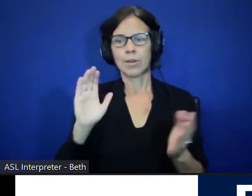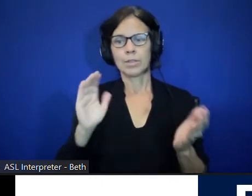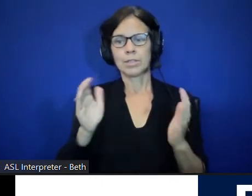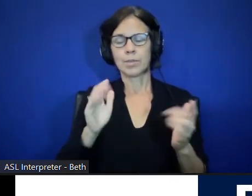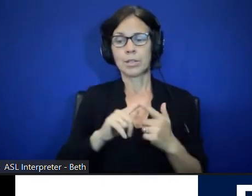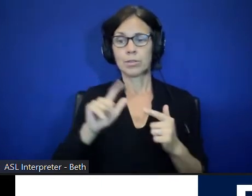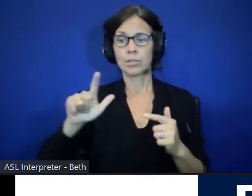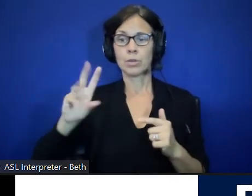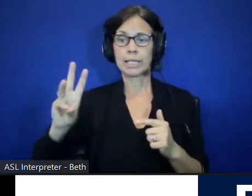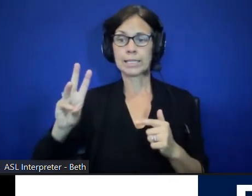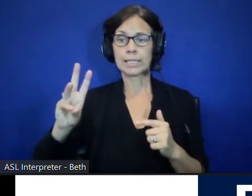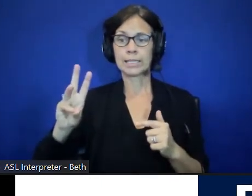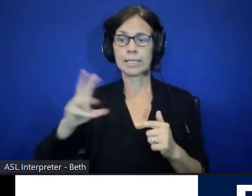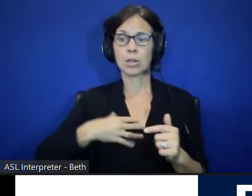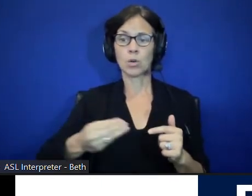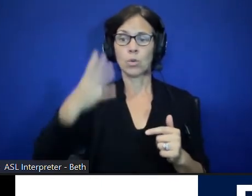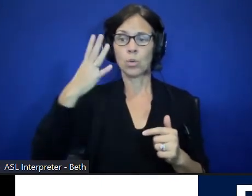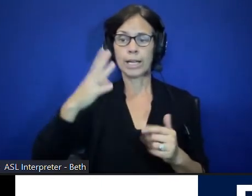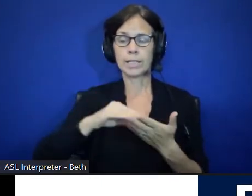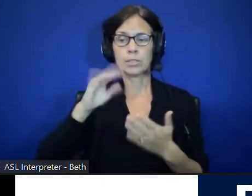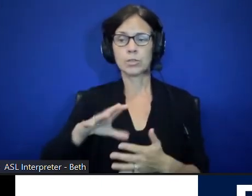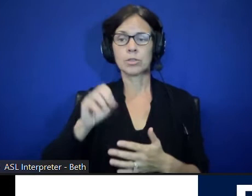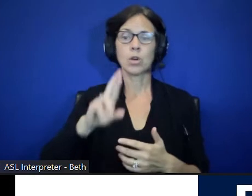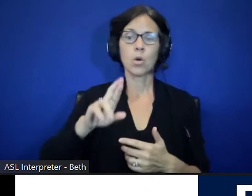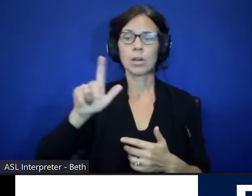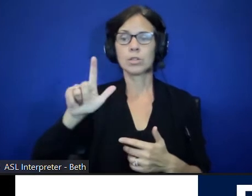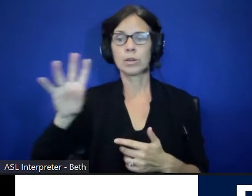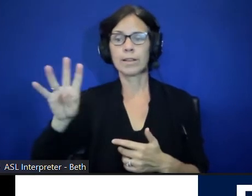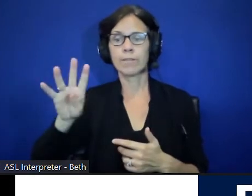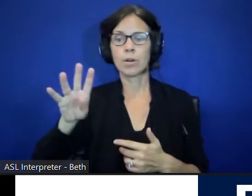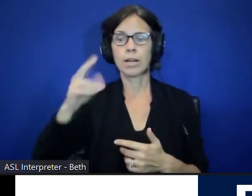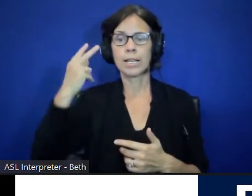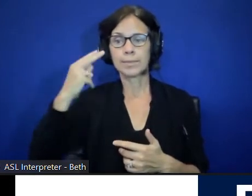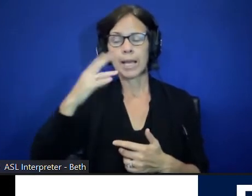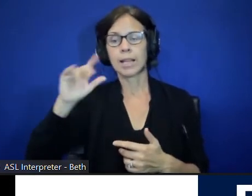26 white students, or 24 Hispanic and Latino.